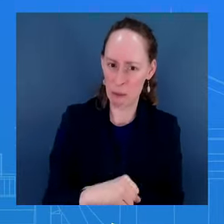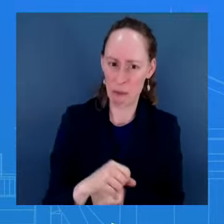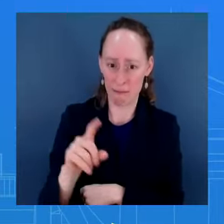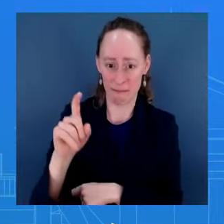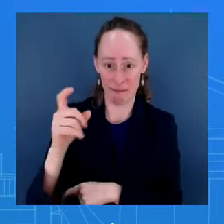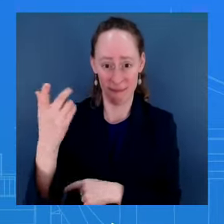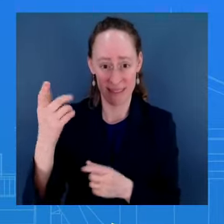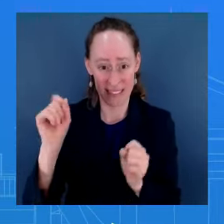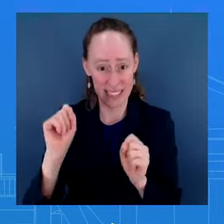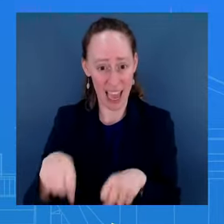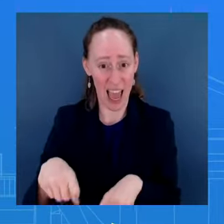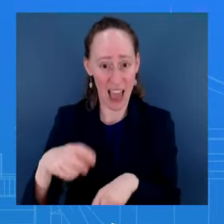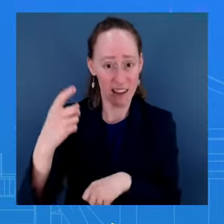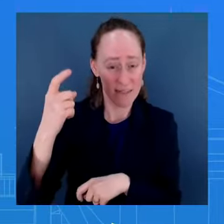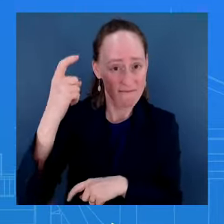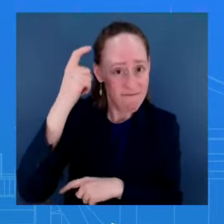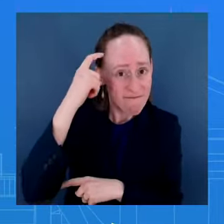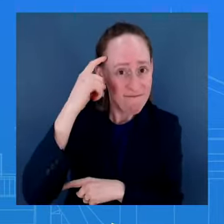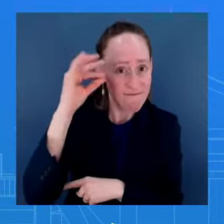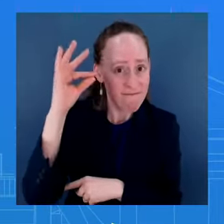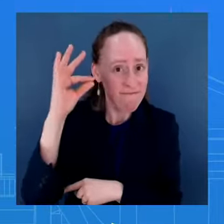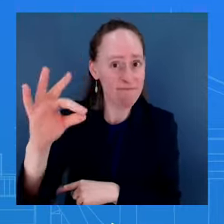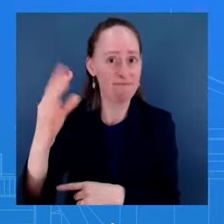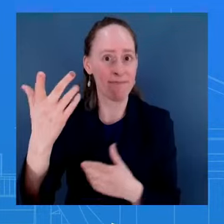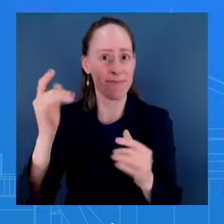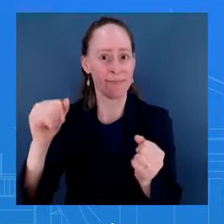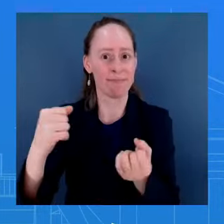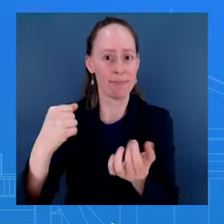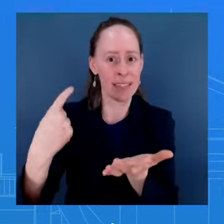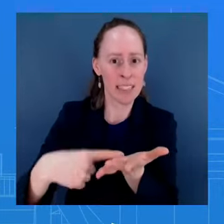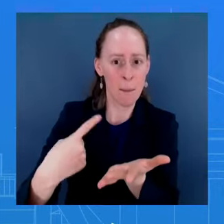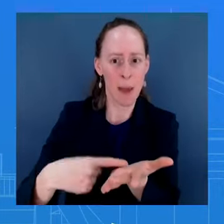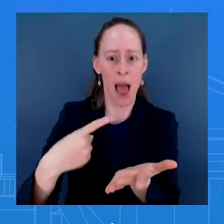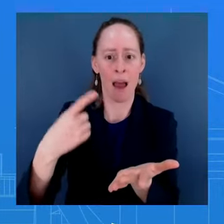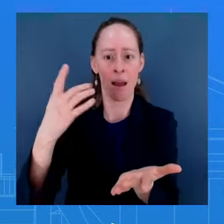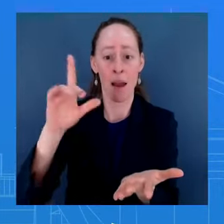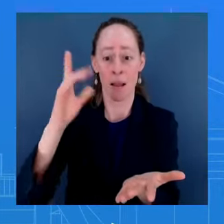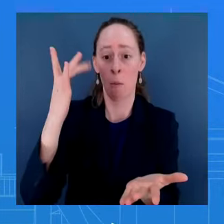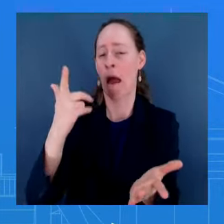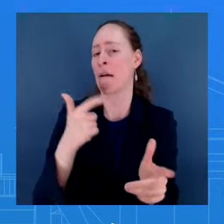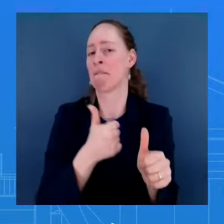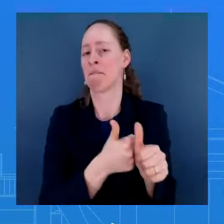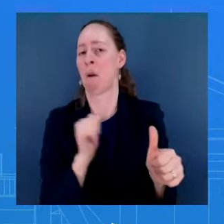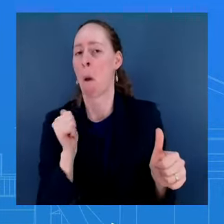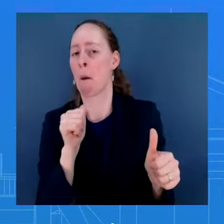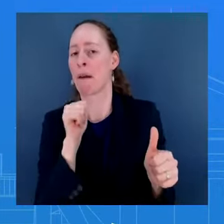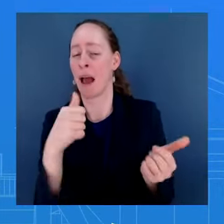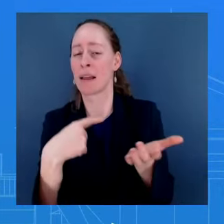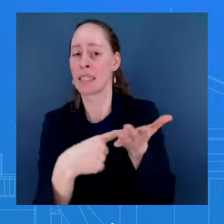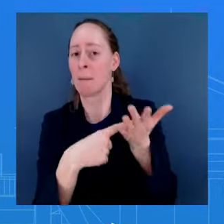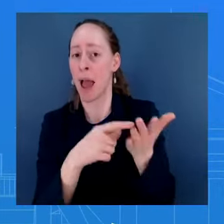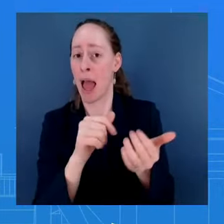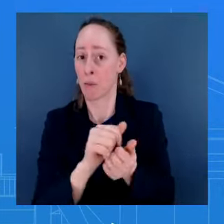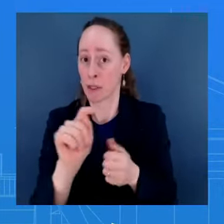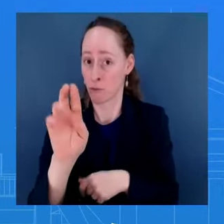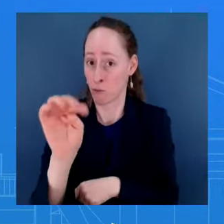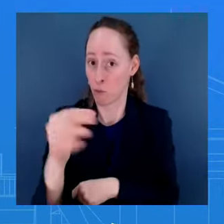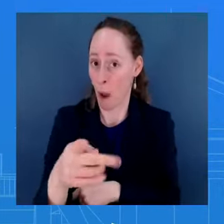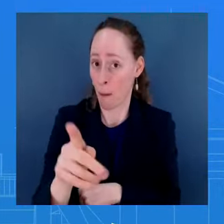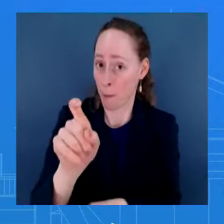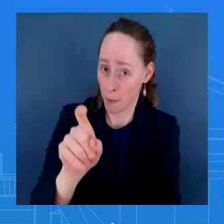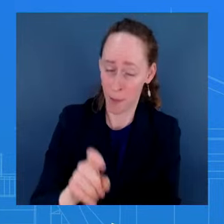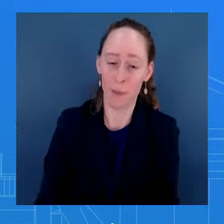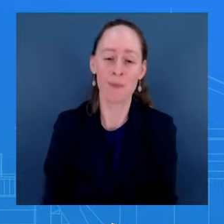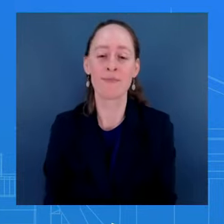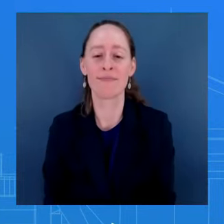I can say about that is, not talking about the debate, that's something for the campaign to speak to. I'm not going to speak about that. But to your question